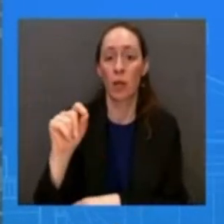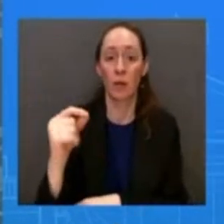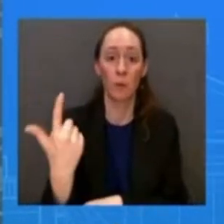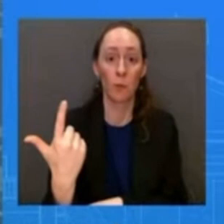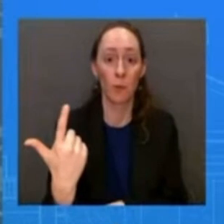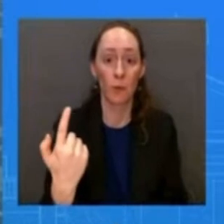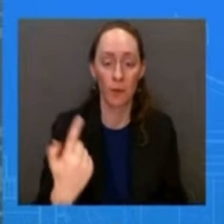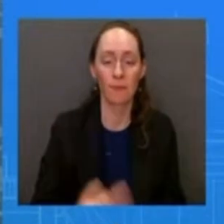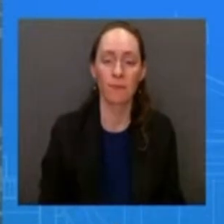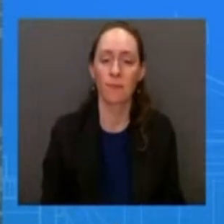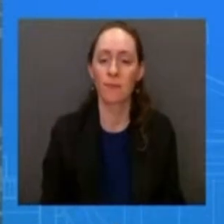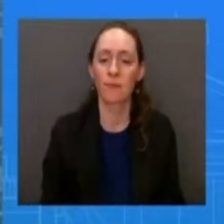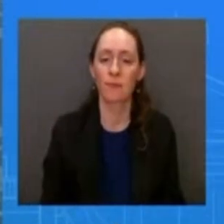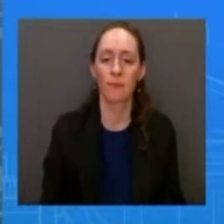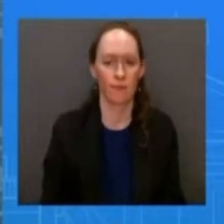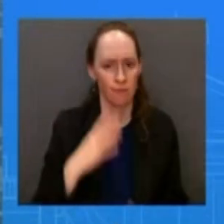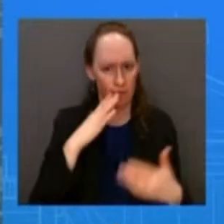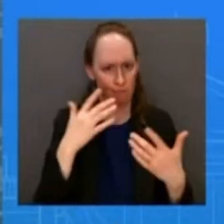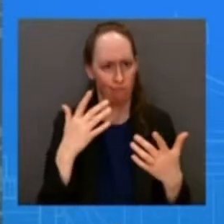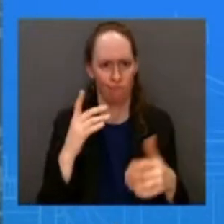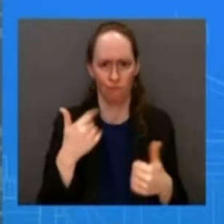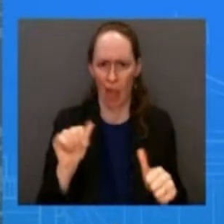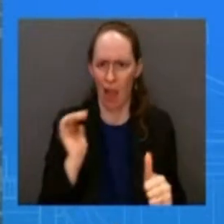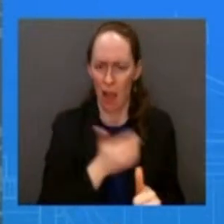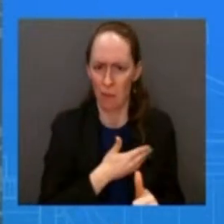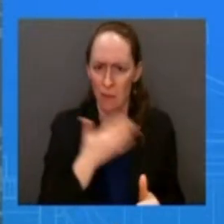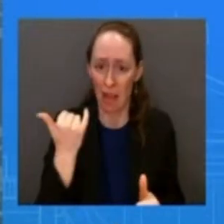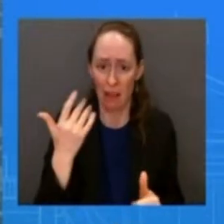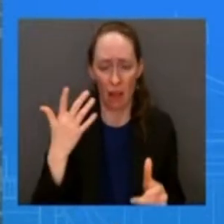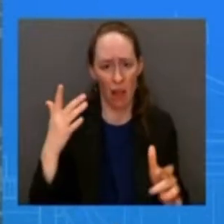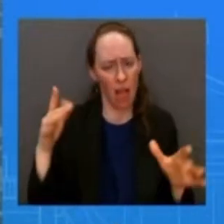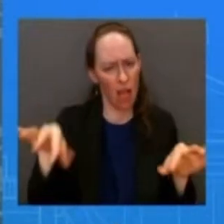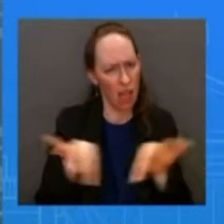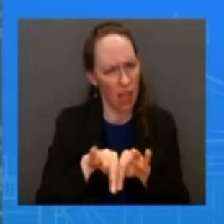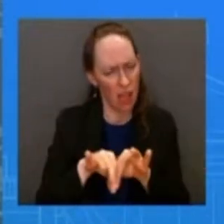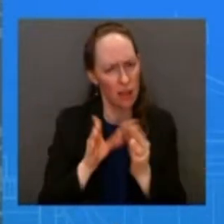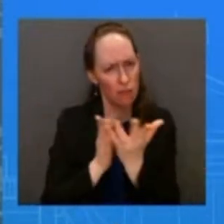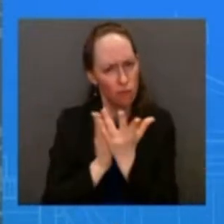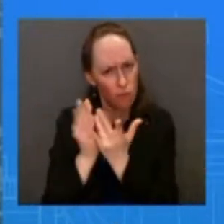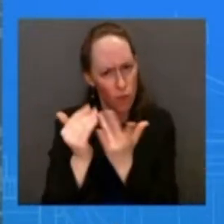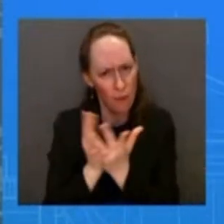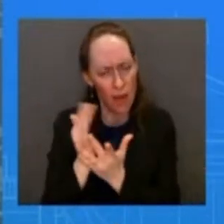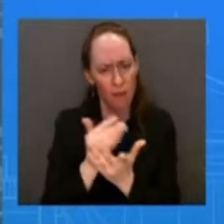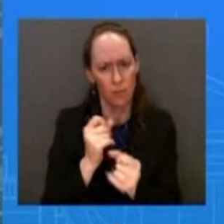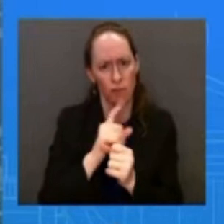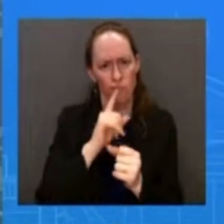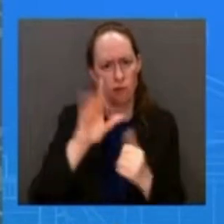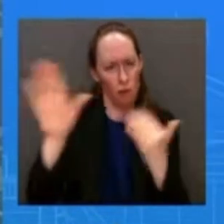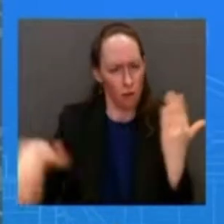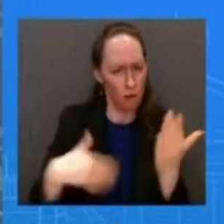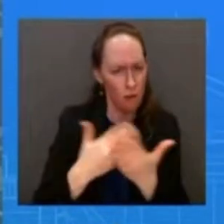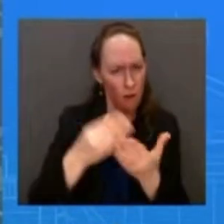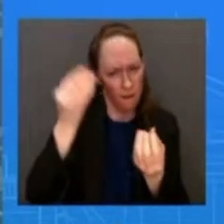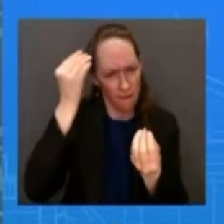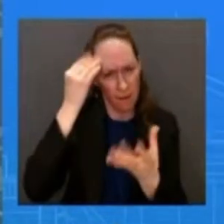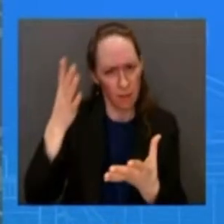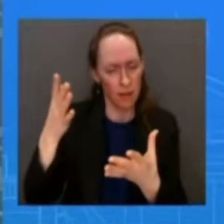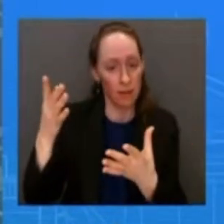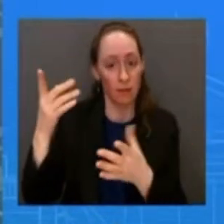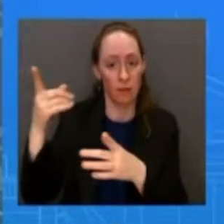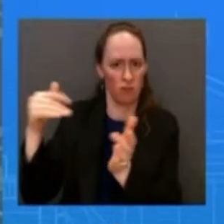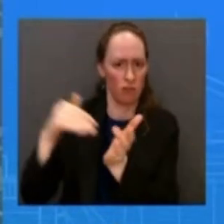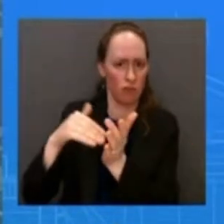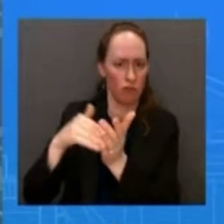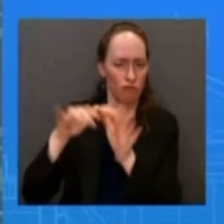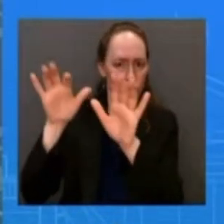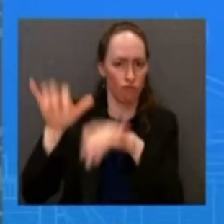again we want to be transparent we want to make sure you have the information and it will be coming from the physician so it'll be the same the same way we did it in 2021